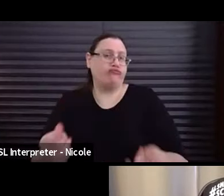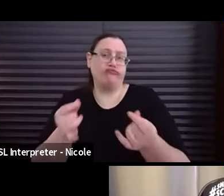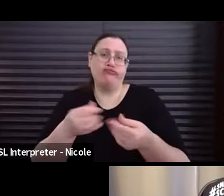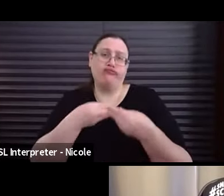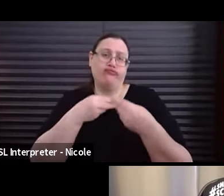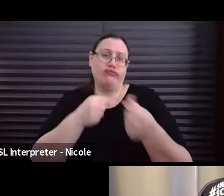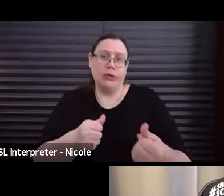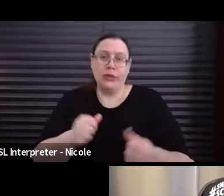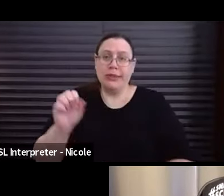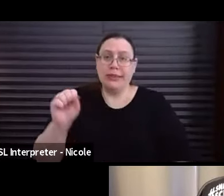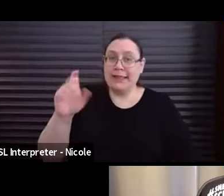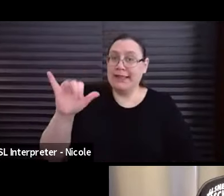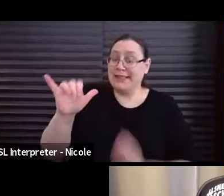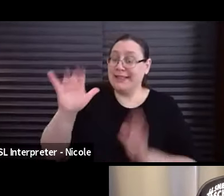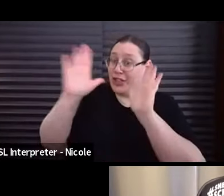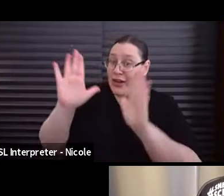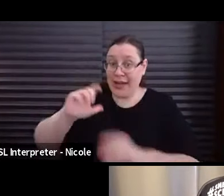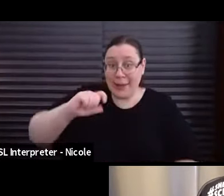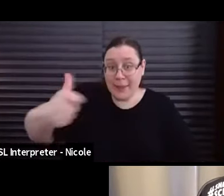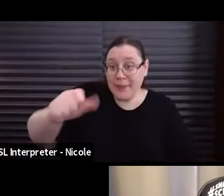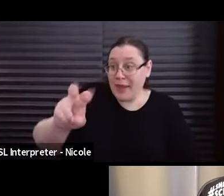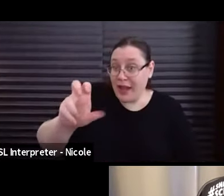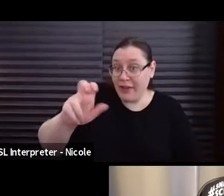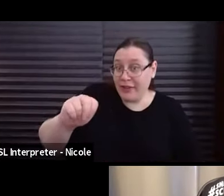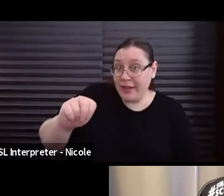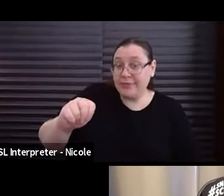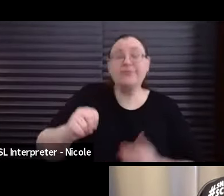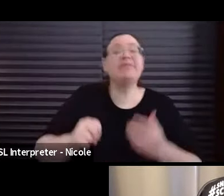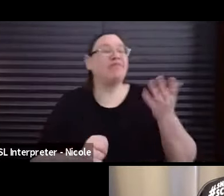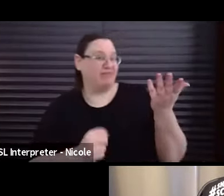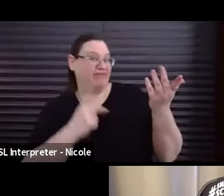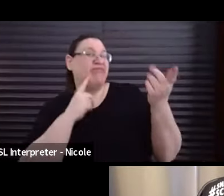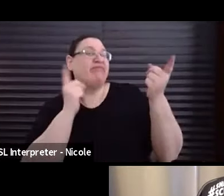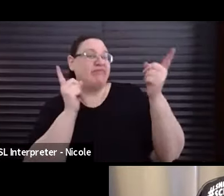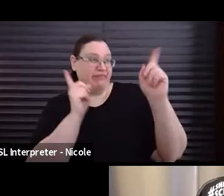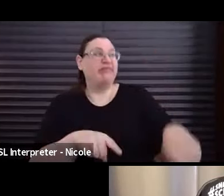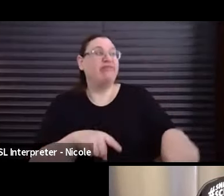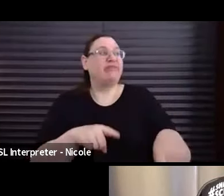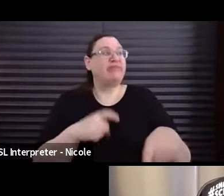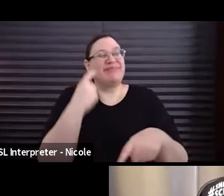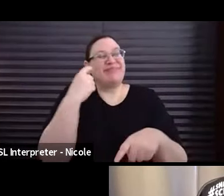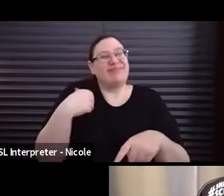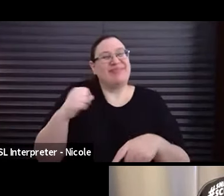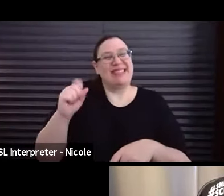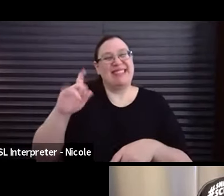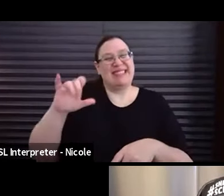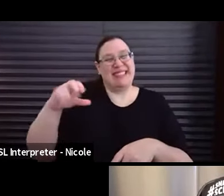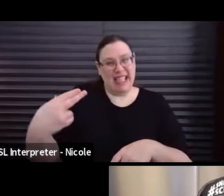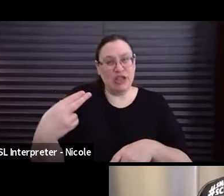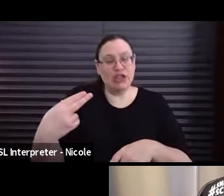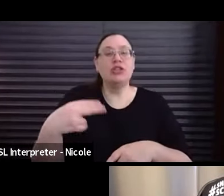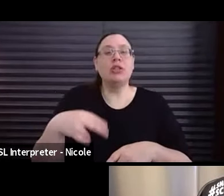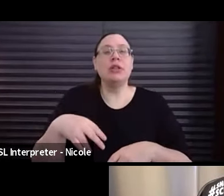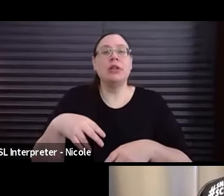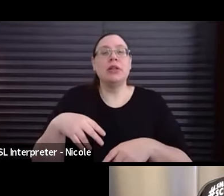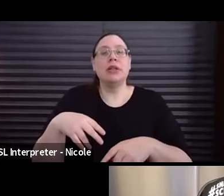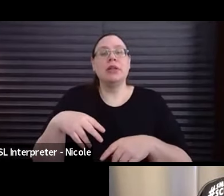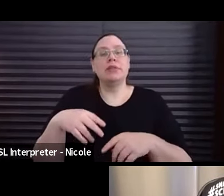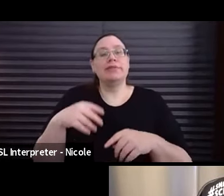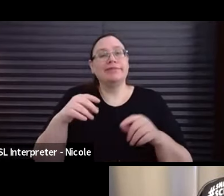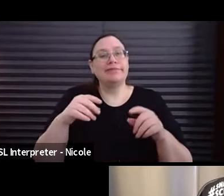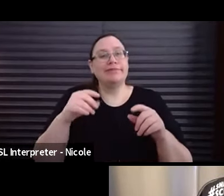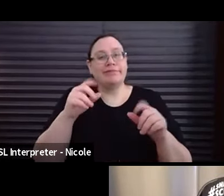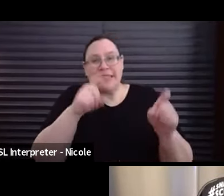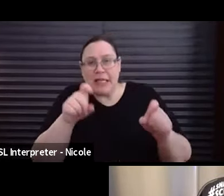Fantastic. Evan, same question? I agree. I did a sketch recently and tested out the process,